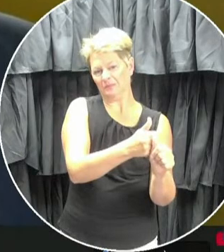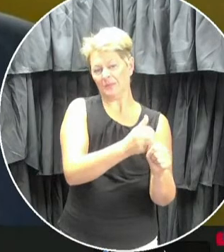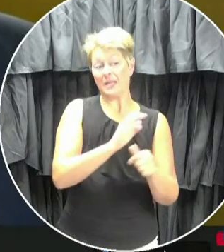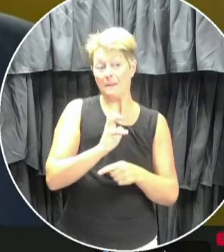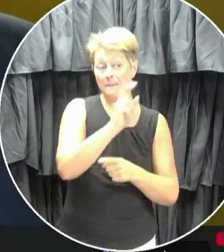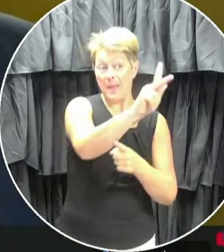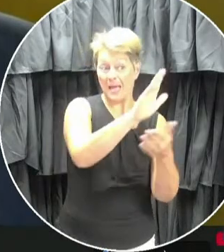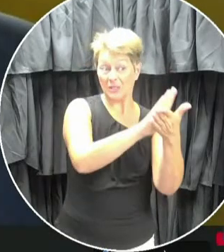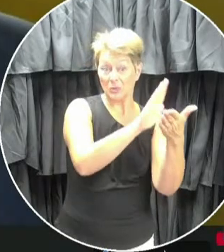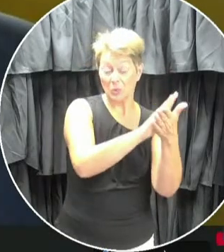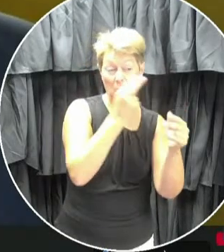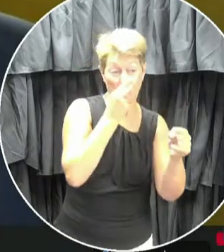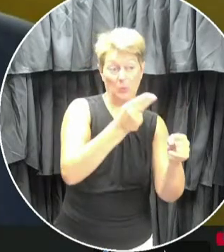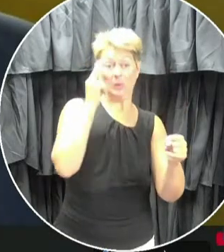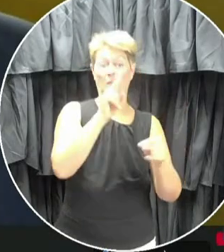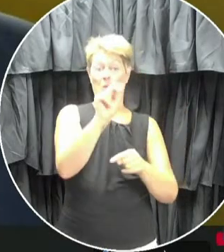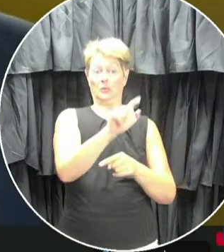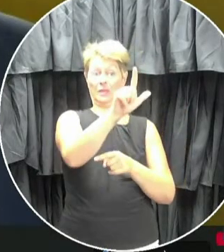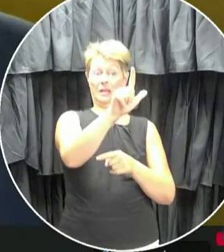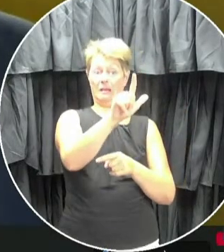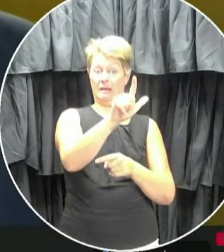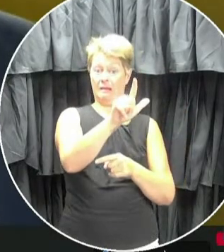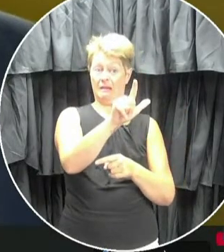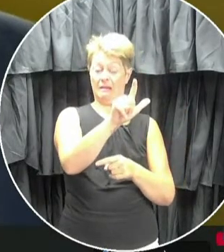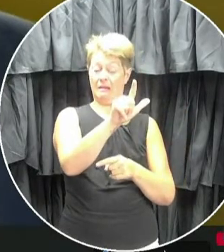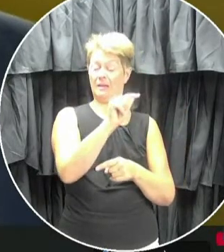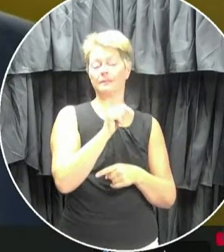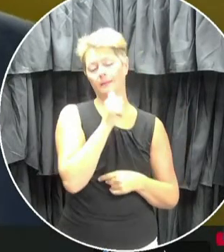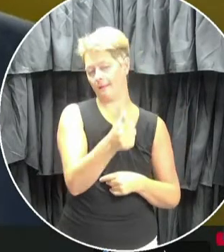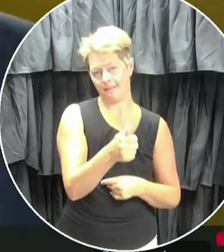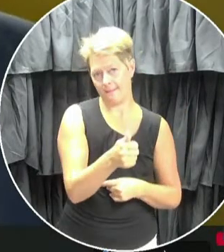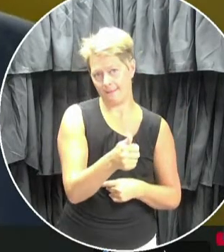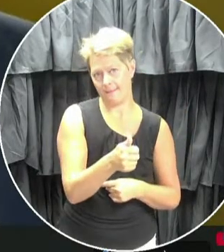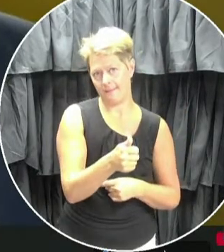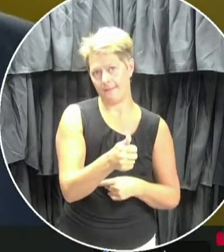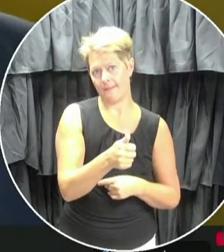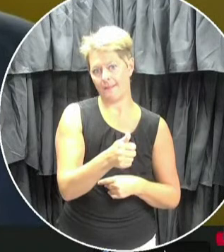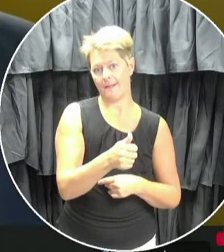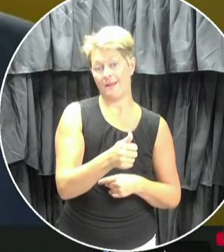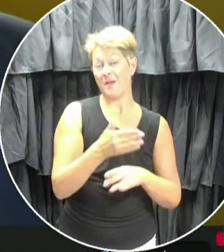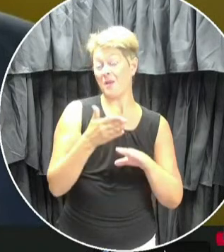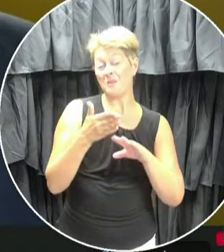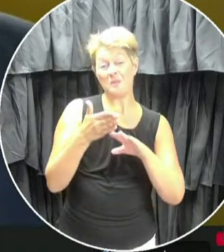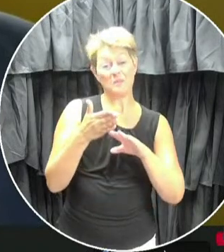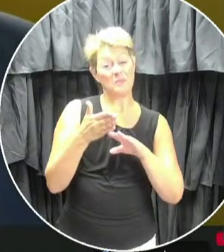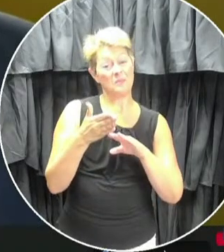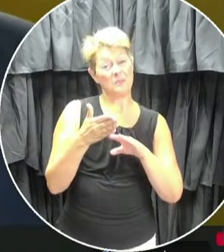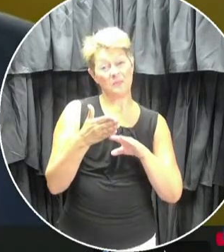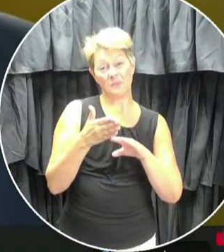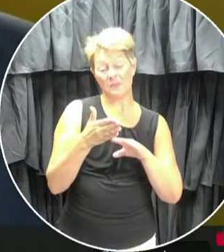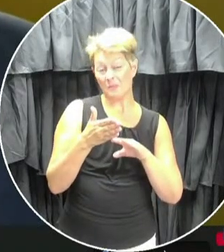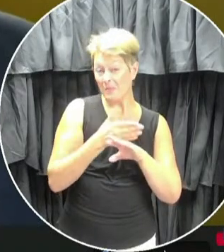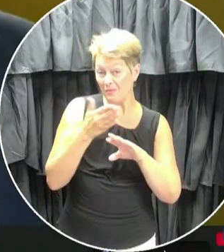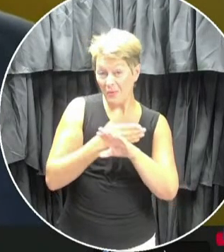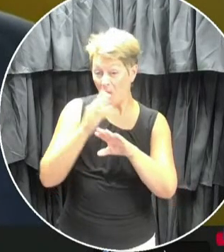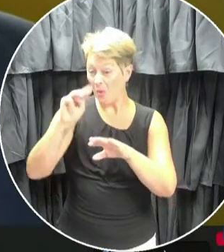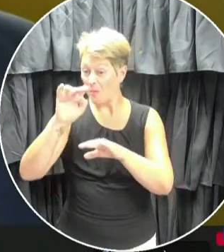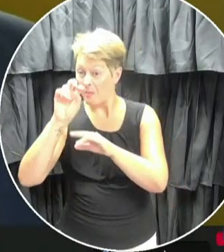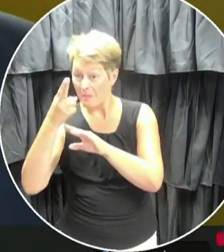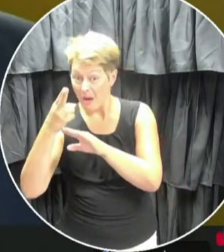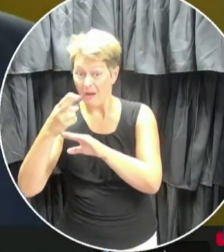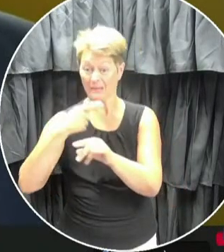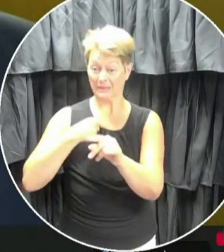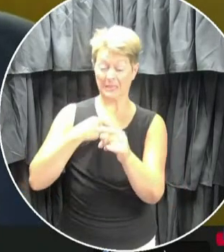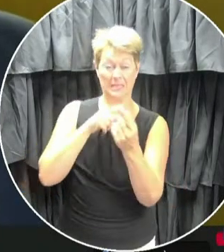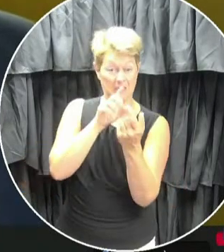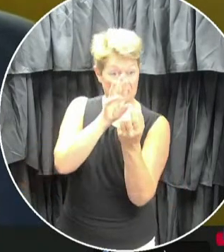not unique to Newfoundland and Labrador in the school district. Since the beginning of the year, even before in-class instruction was suspended in March, I have been